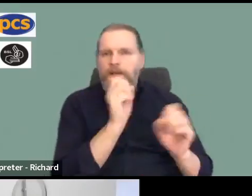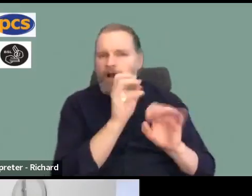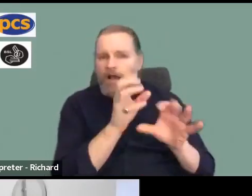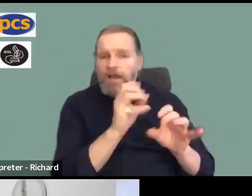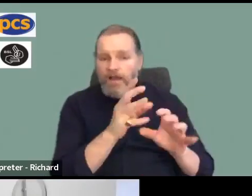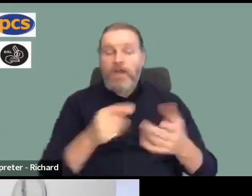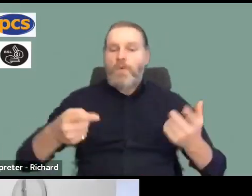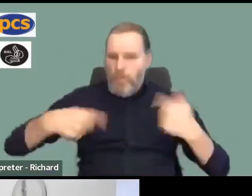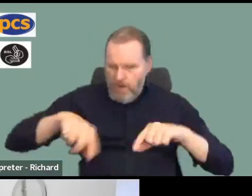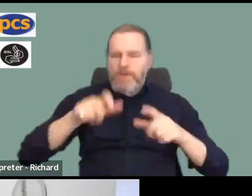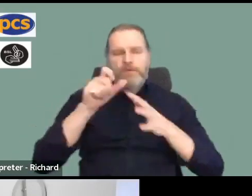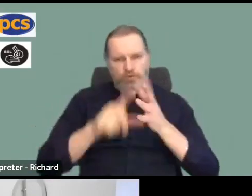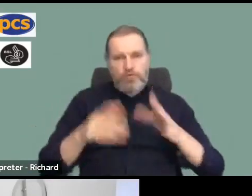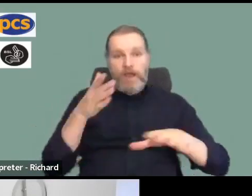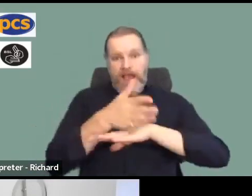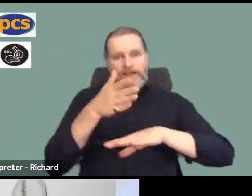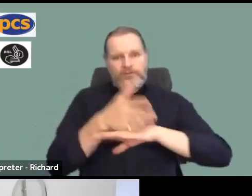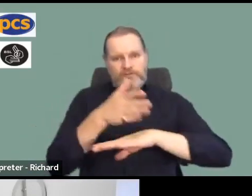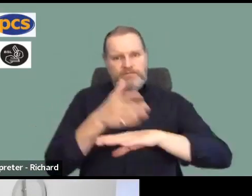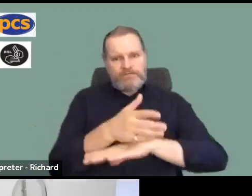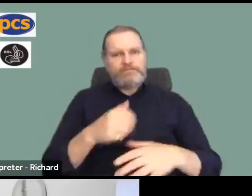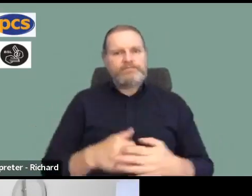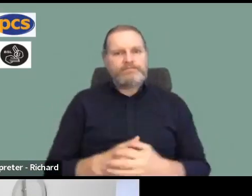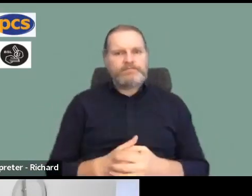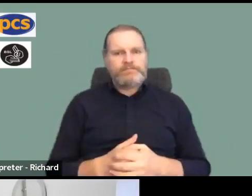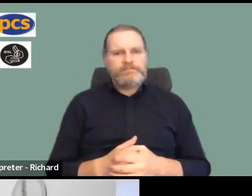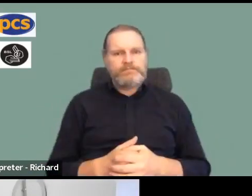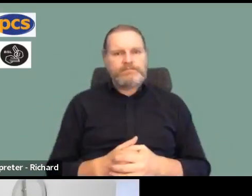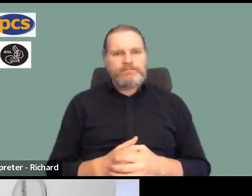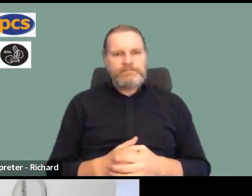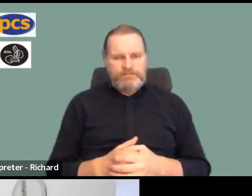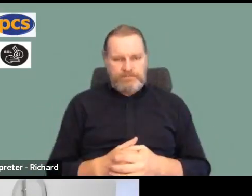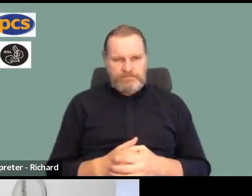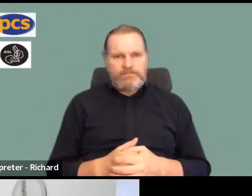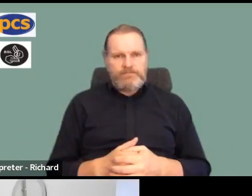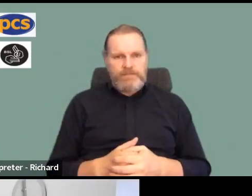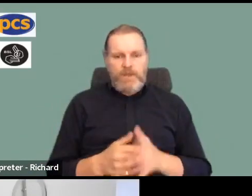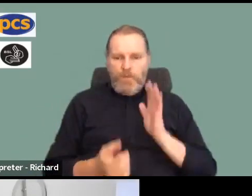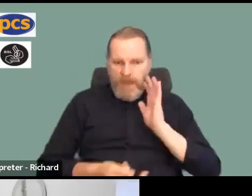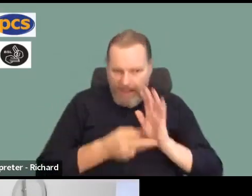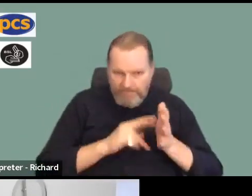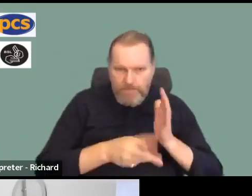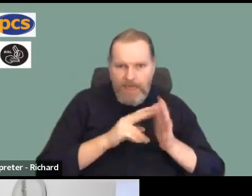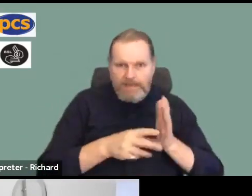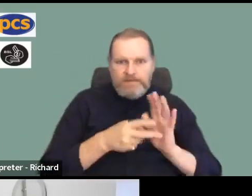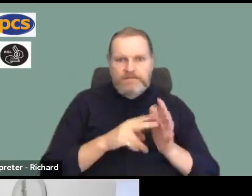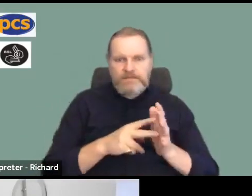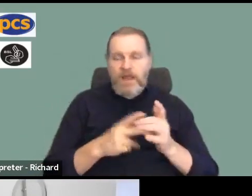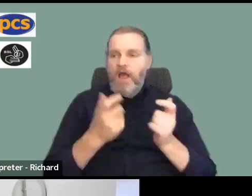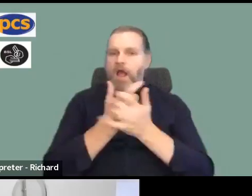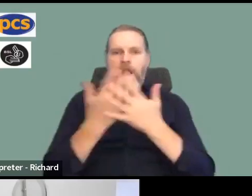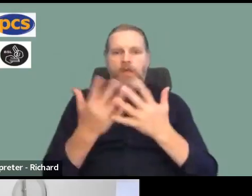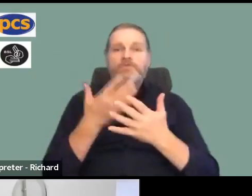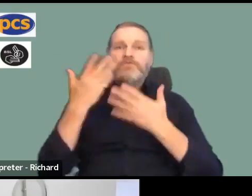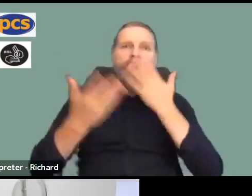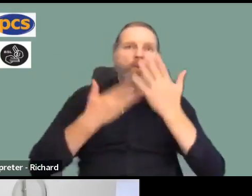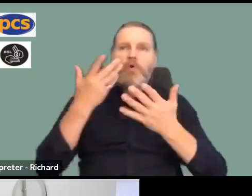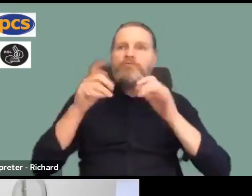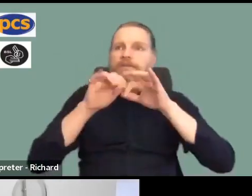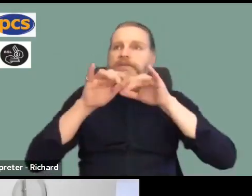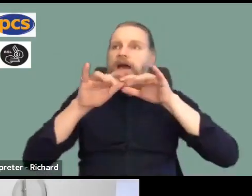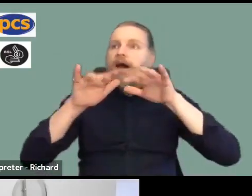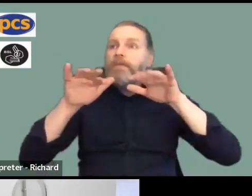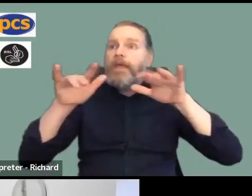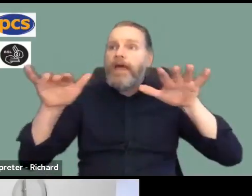action. So we've got plans for a press conference the day the ballot starts. We're getting a lot of media stories out there now. So I just want to assure